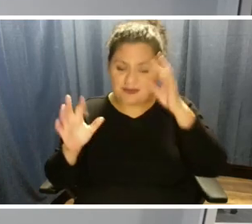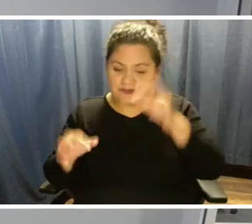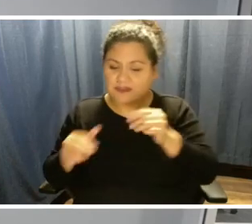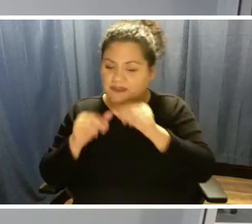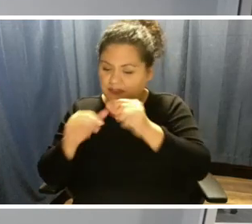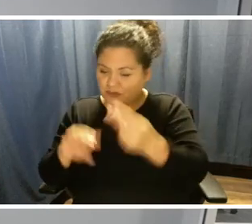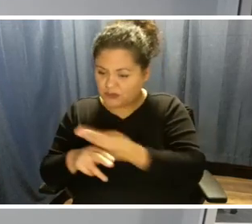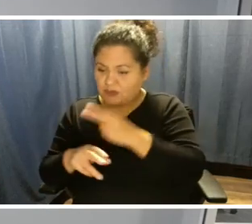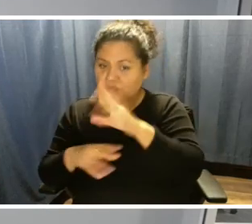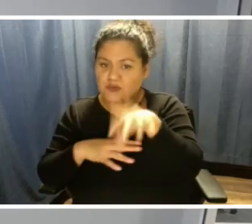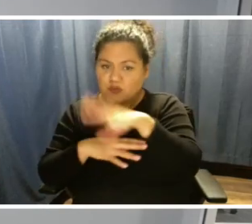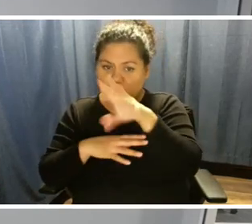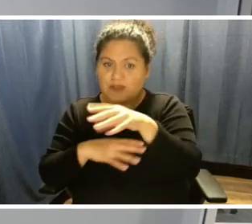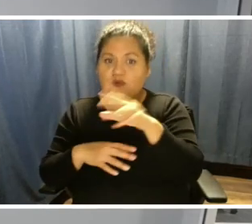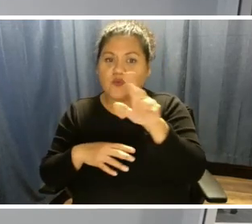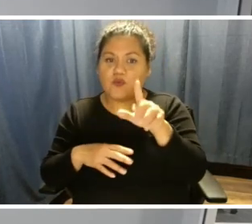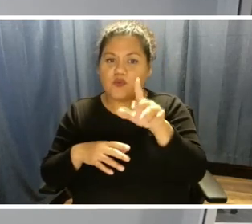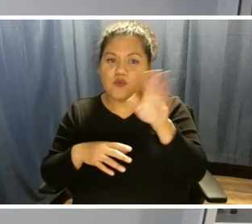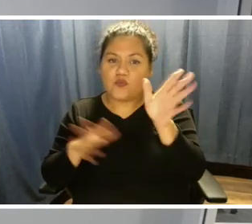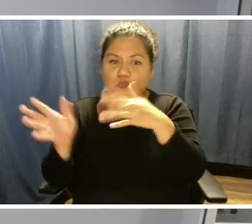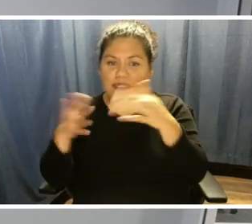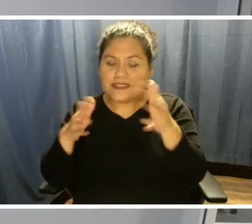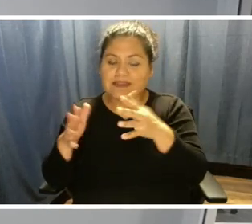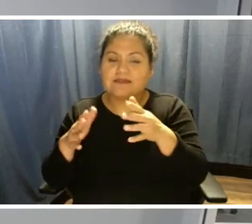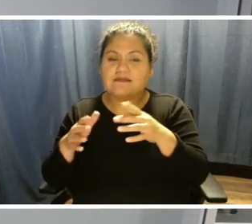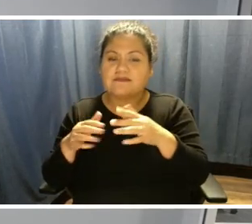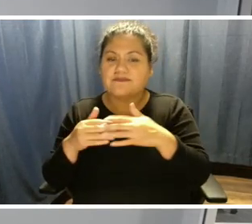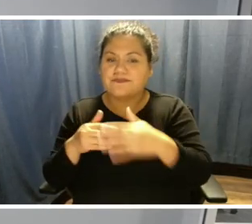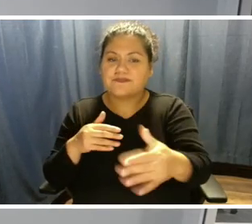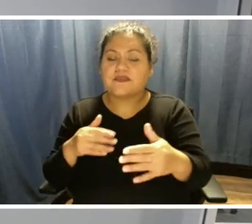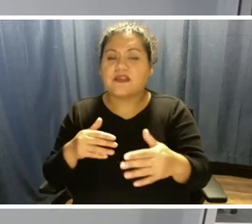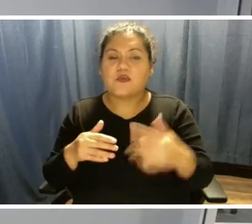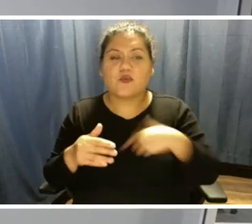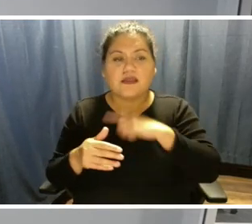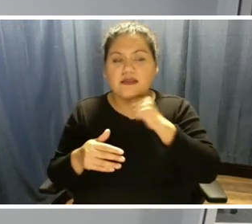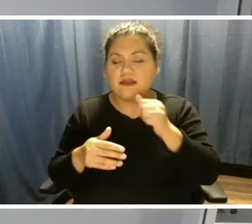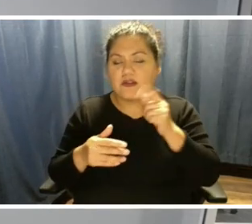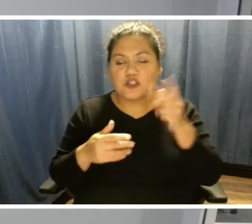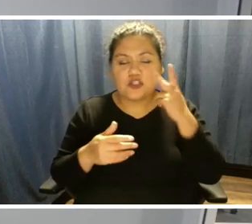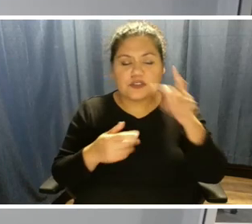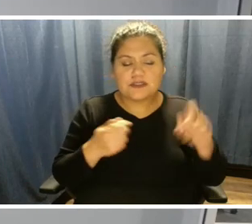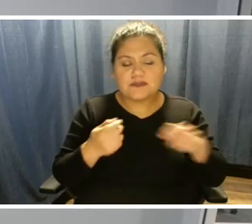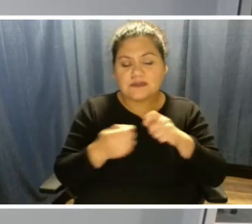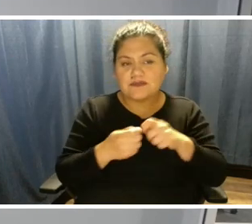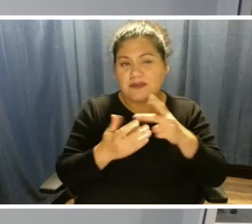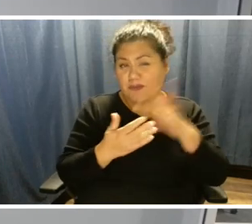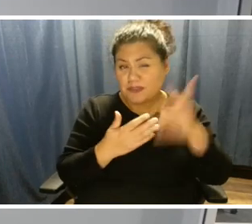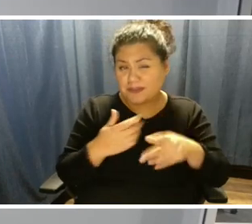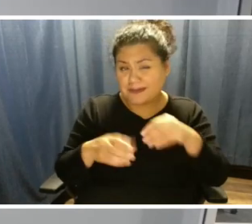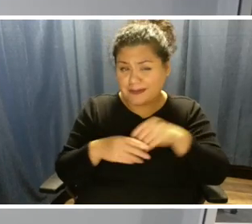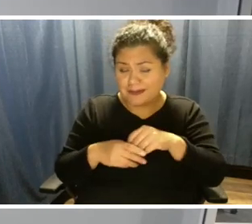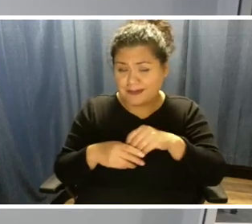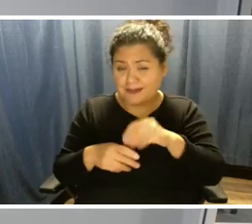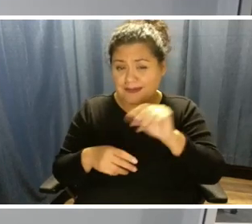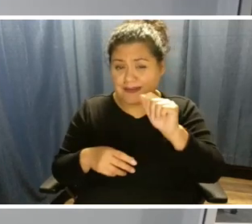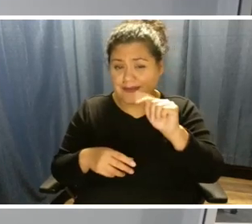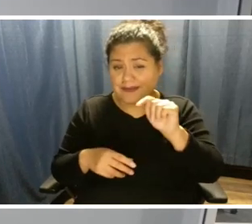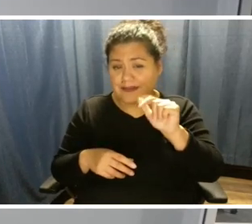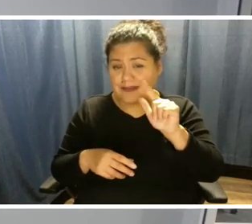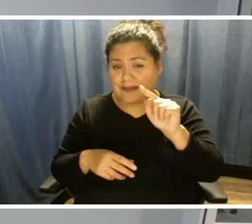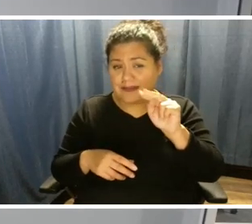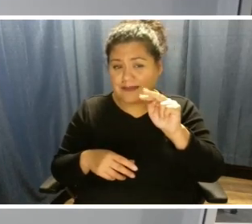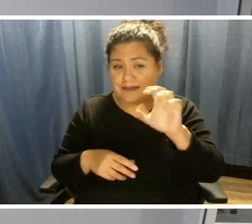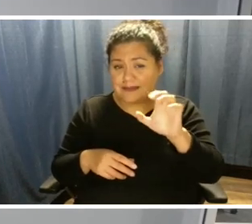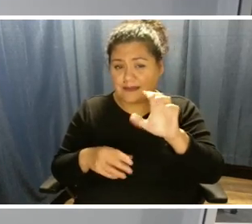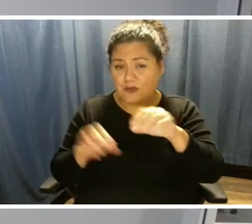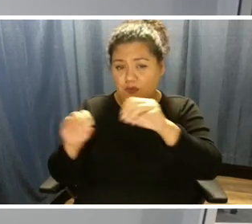as we go forward. I have not looked at a specific project in the Atlantic, but I will tell you, and I guess this